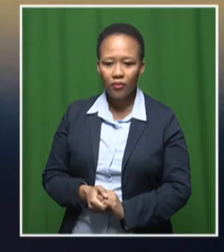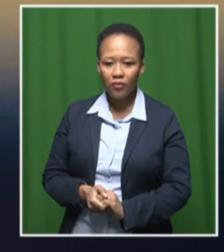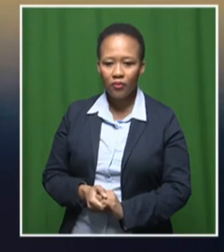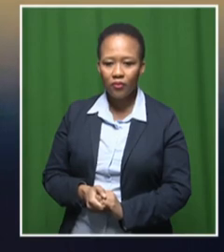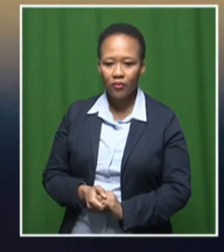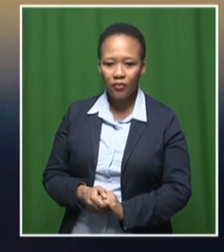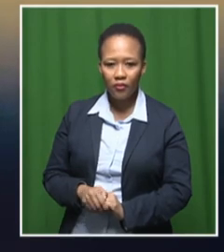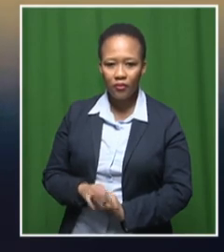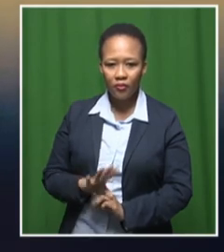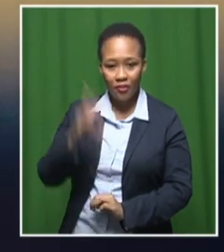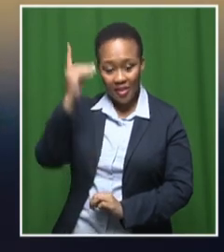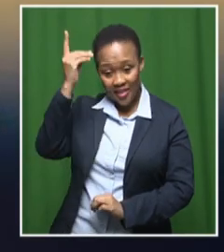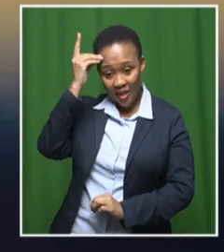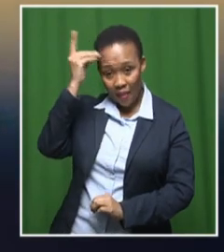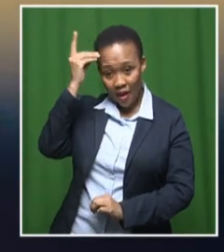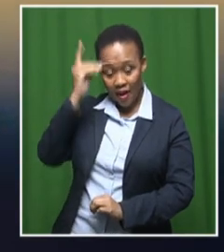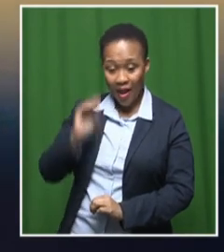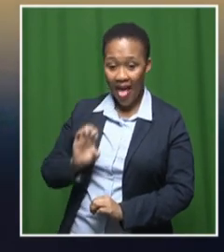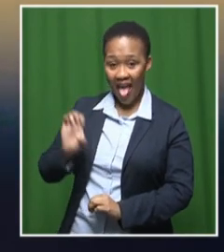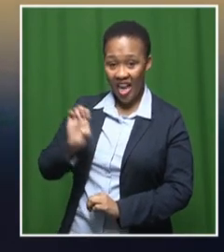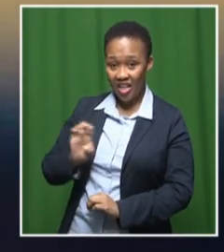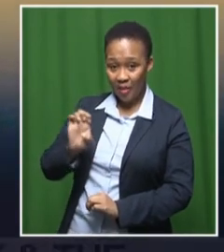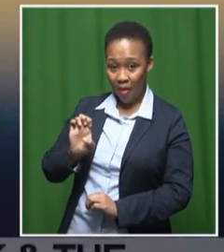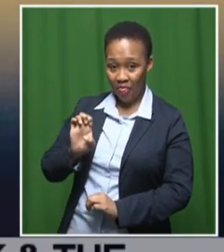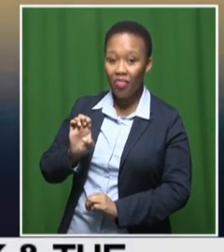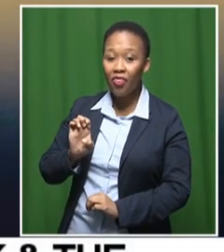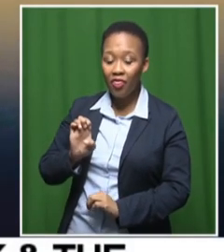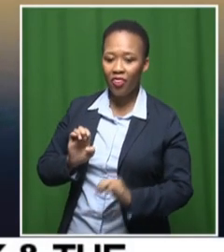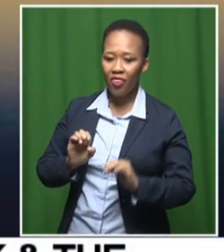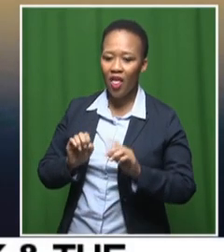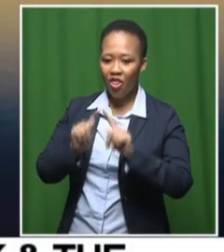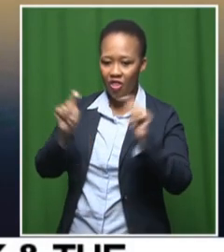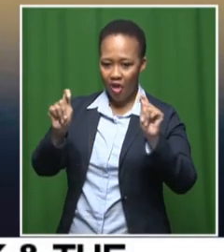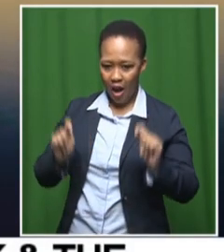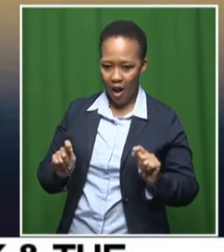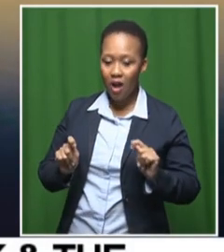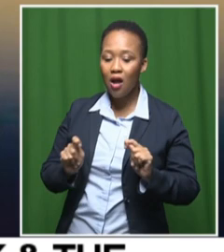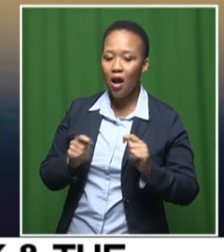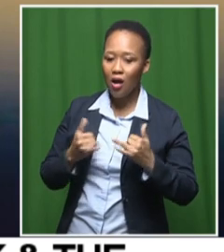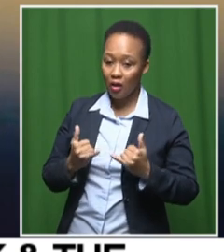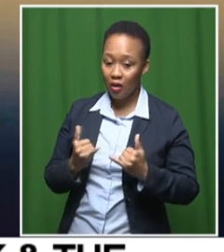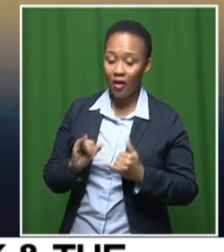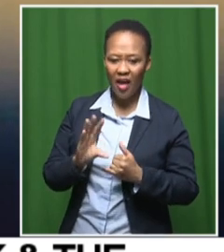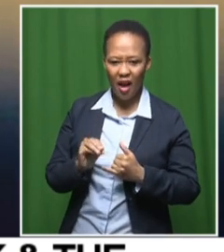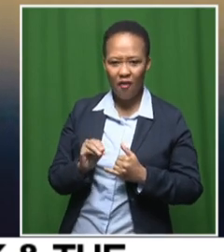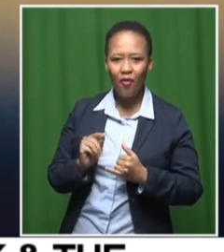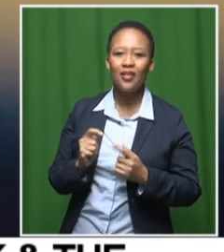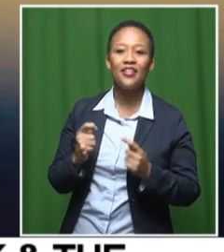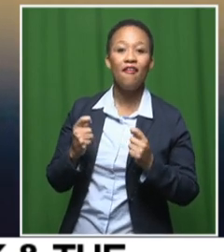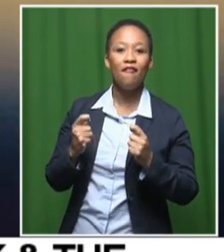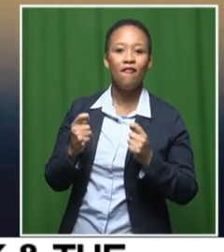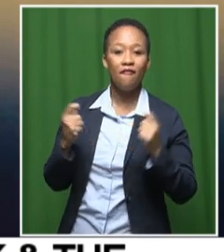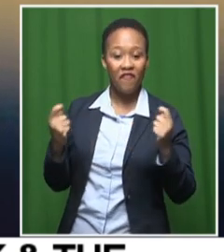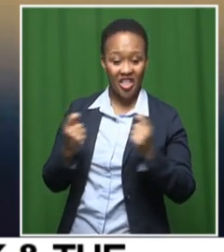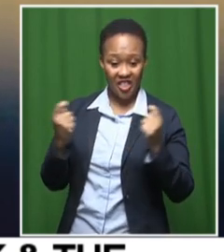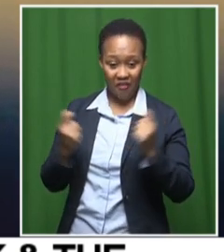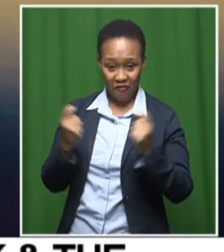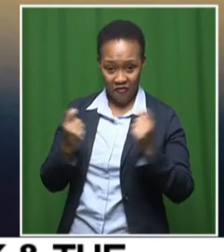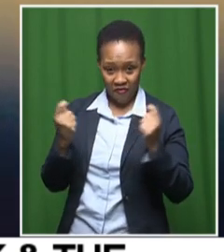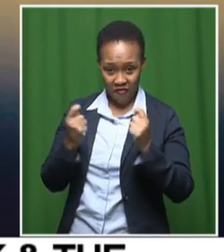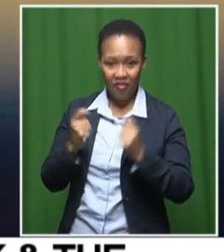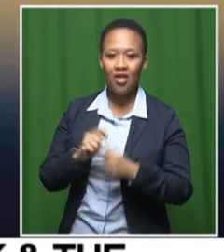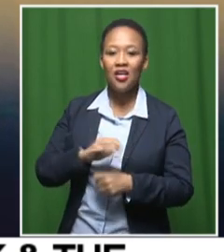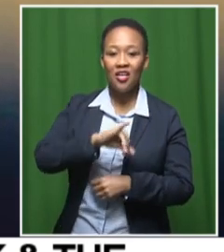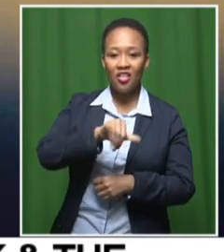Durban's Elizabeth Snowden Theatre is currently abuzz with festivities as well as the Jack